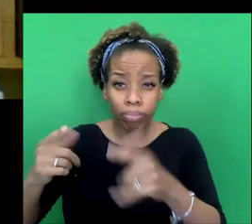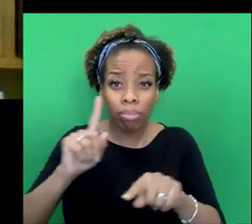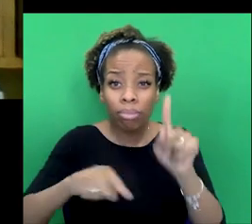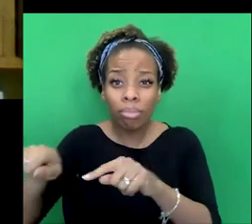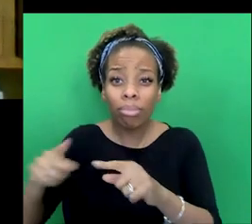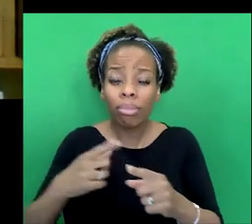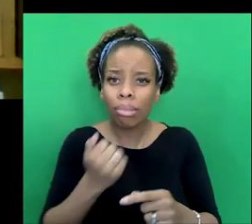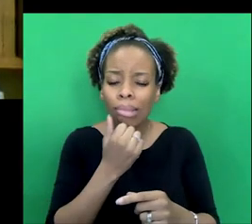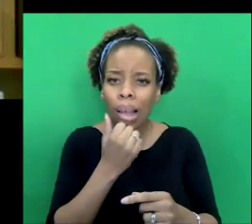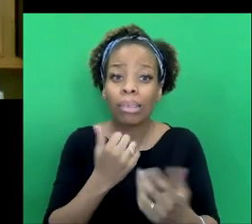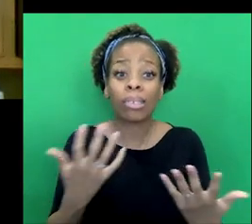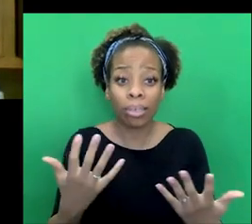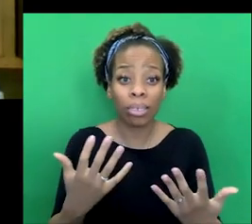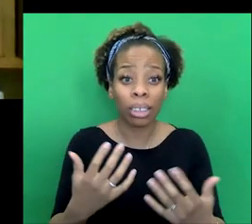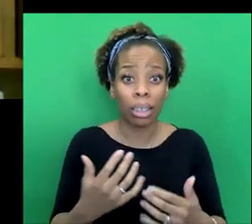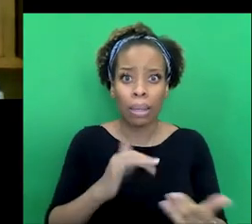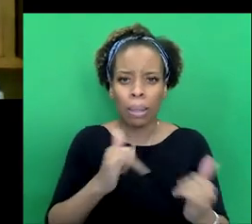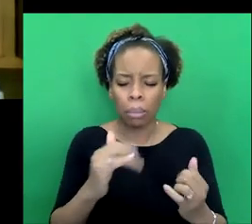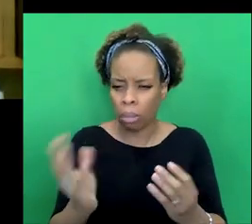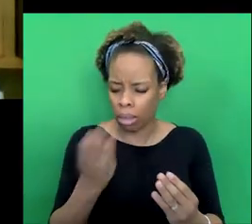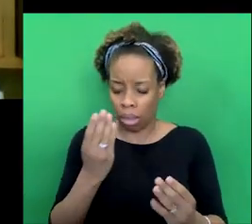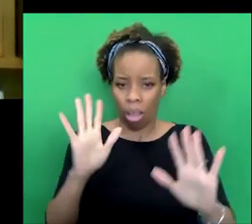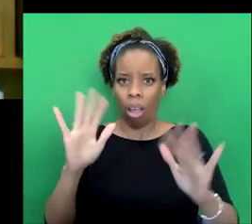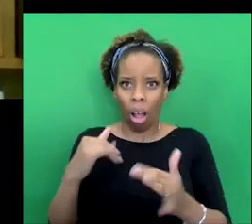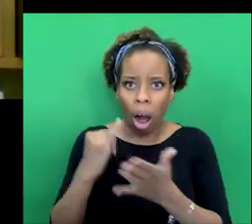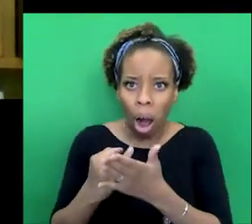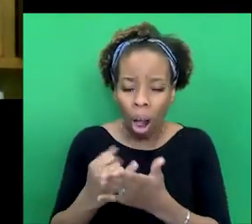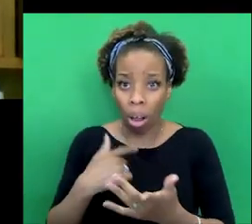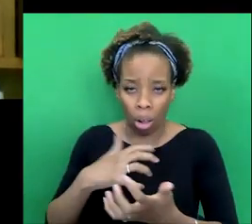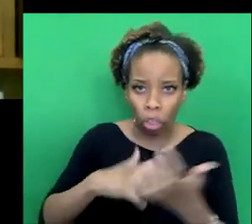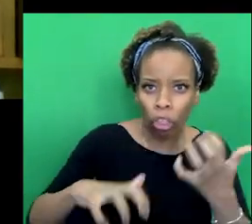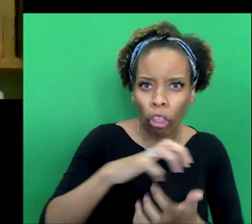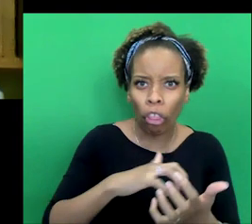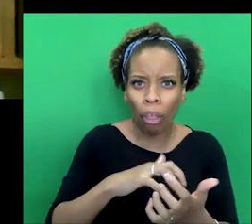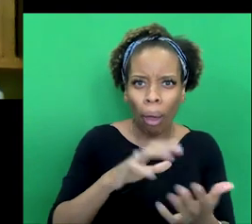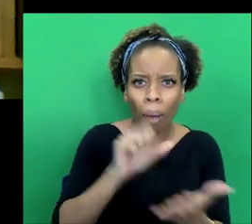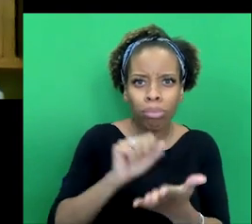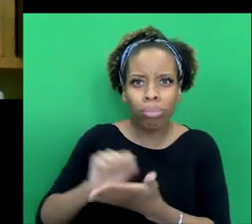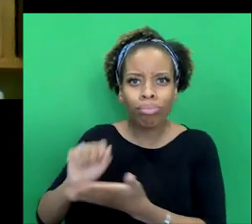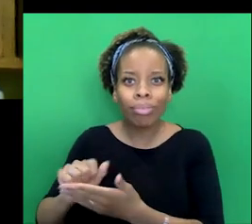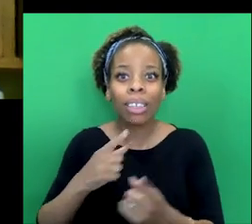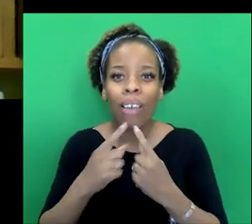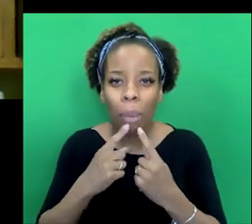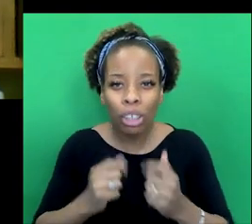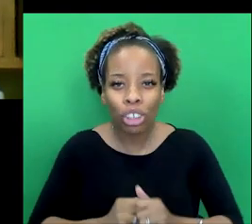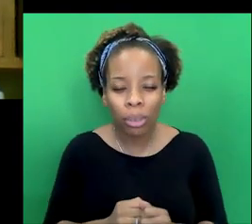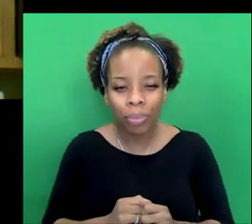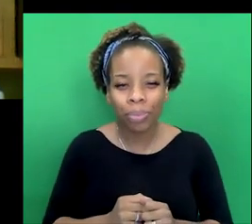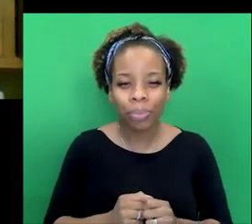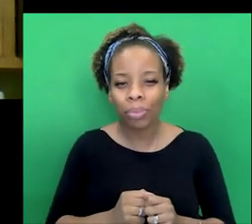sometimes making a mistake, which adds to the complexity. But yeah, I think that